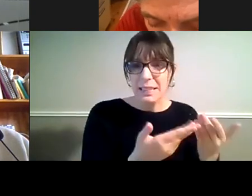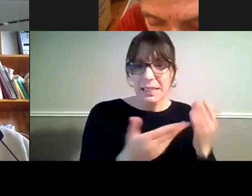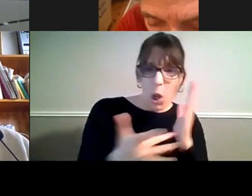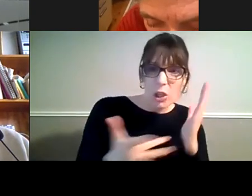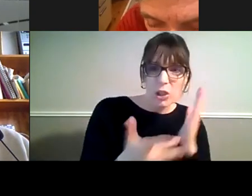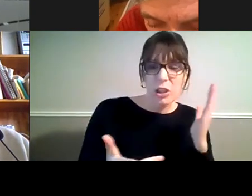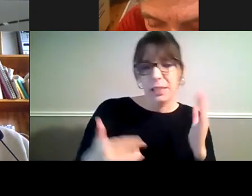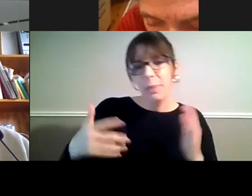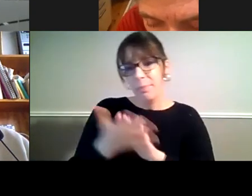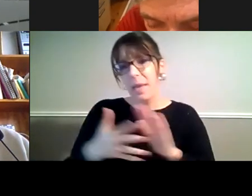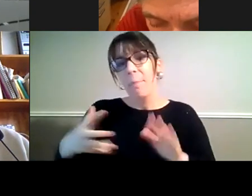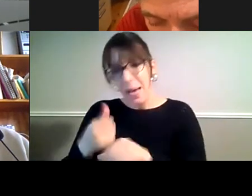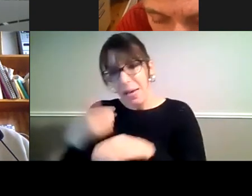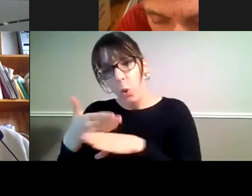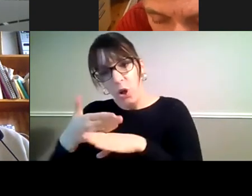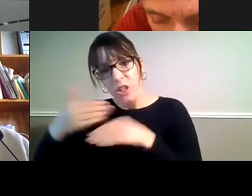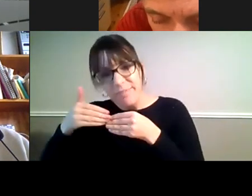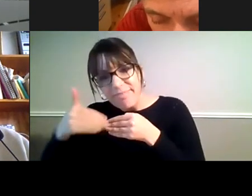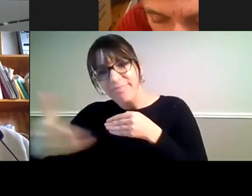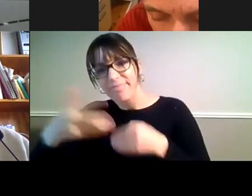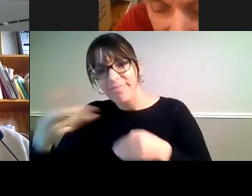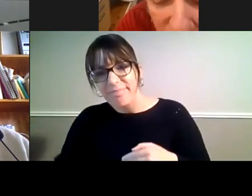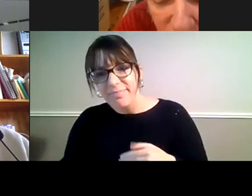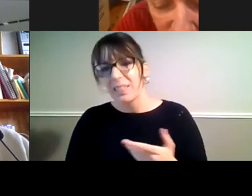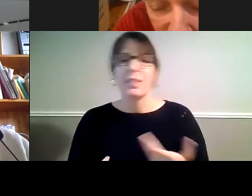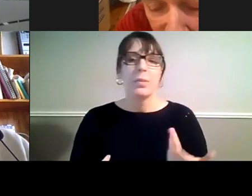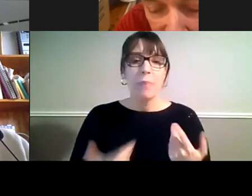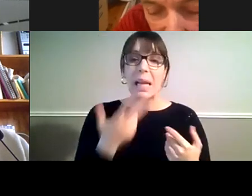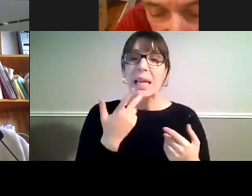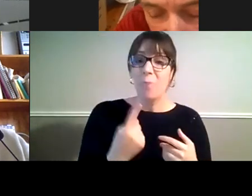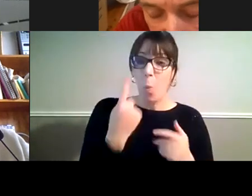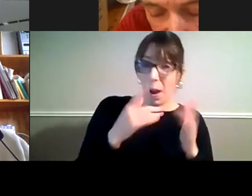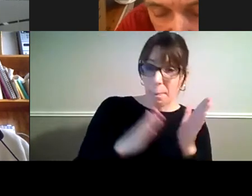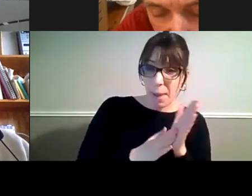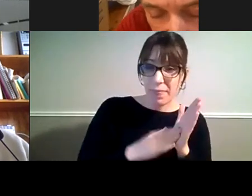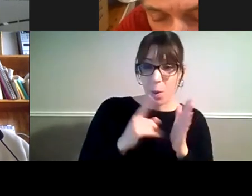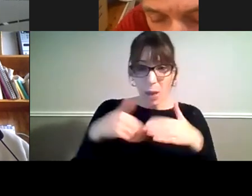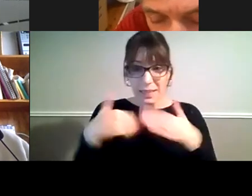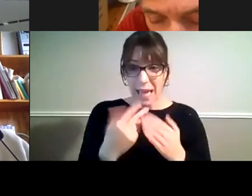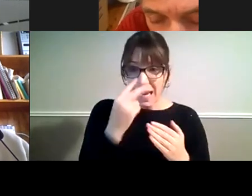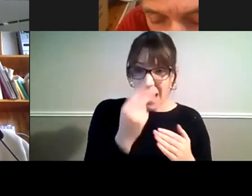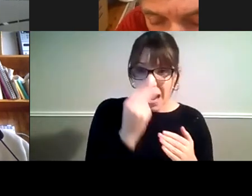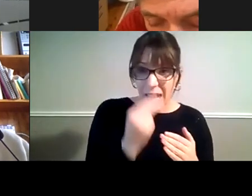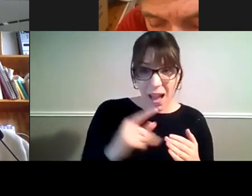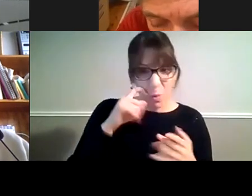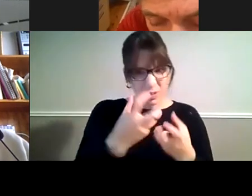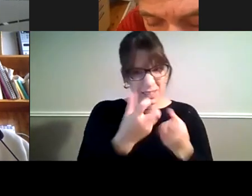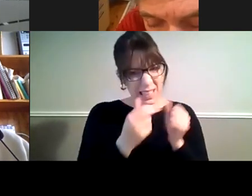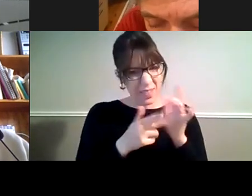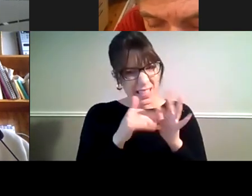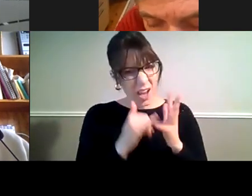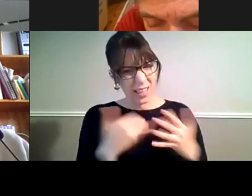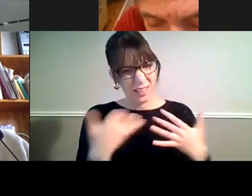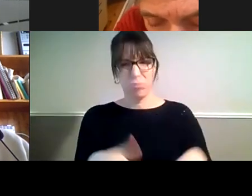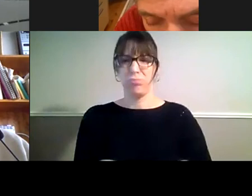sort of technology that someone who's a month and a day younger would have got through the NDIS. Yes. I find it very